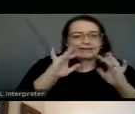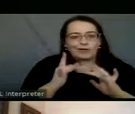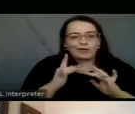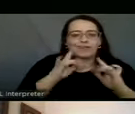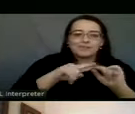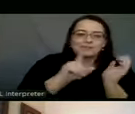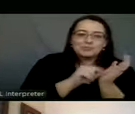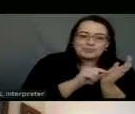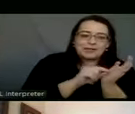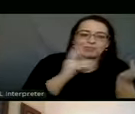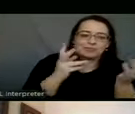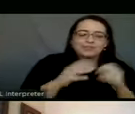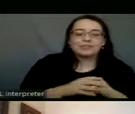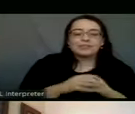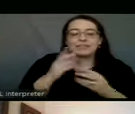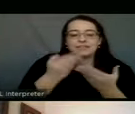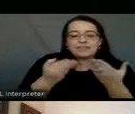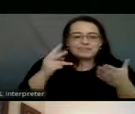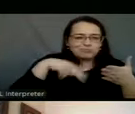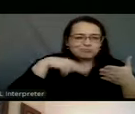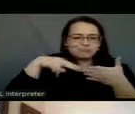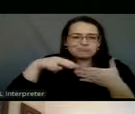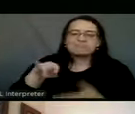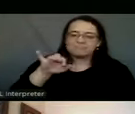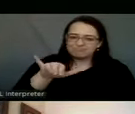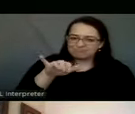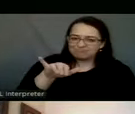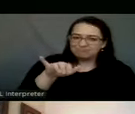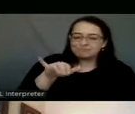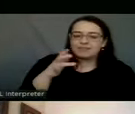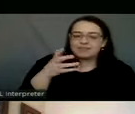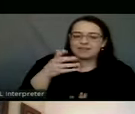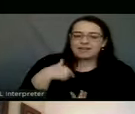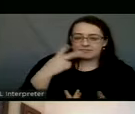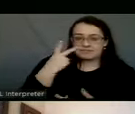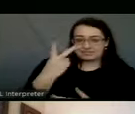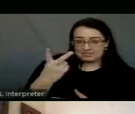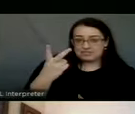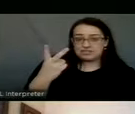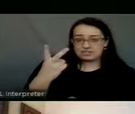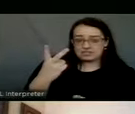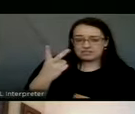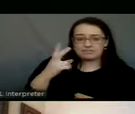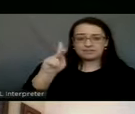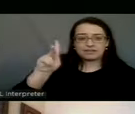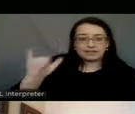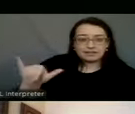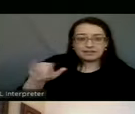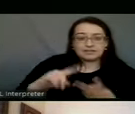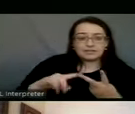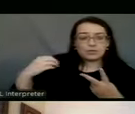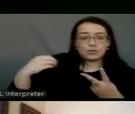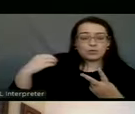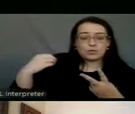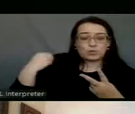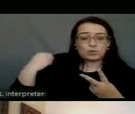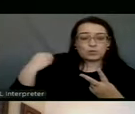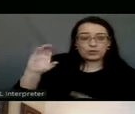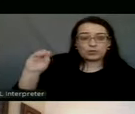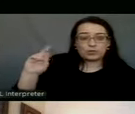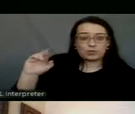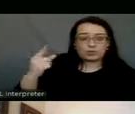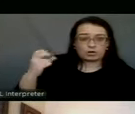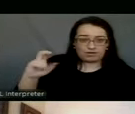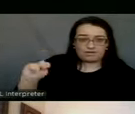and all the different things that you, that you can read. Um, so I've seen that Kentucky and Oregon both are starting